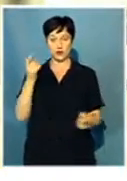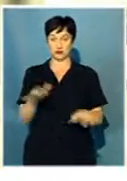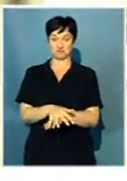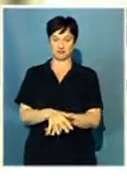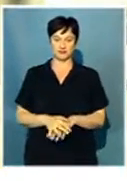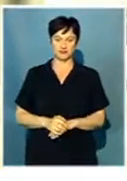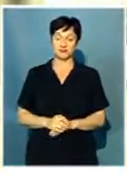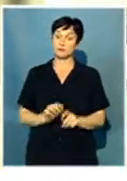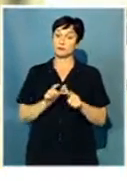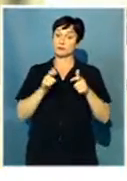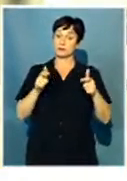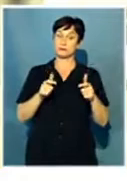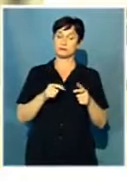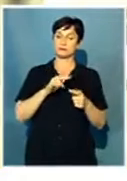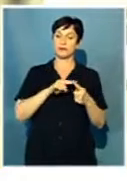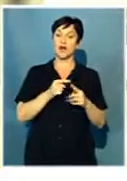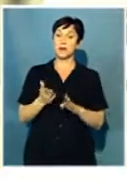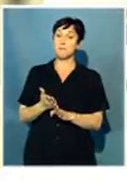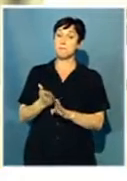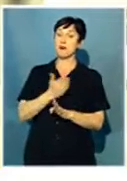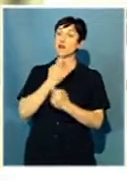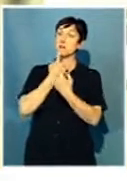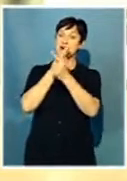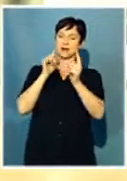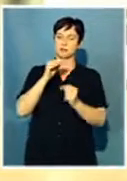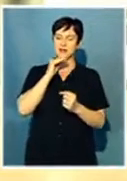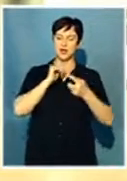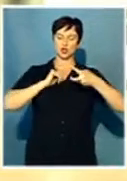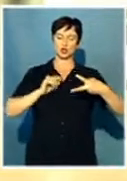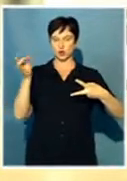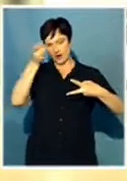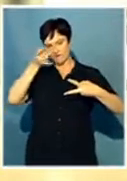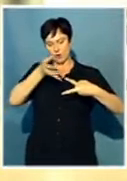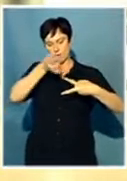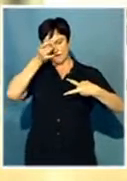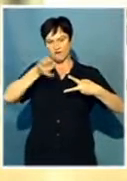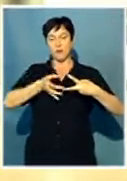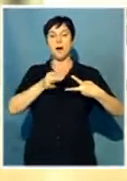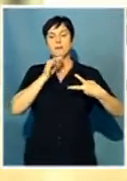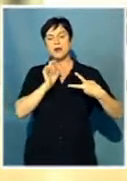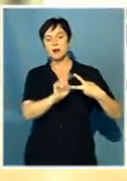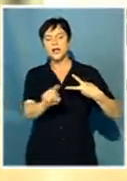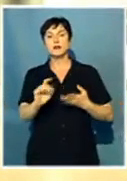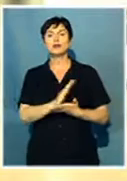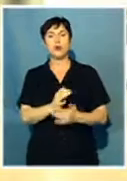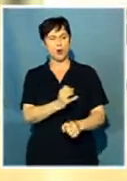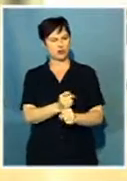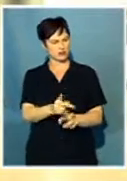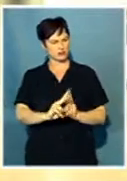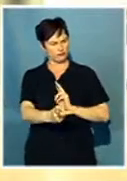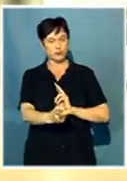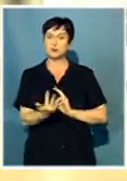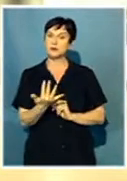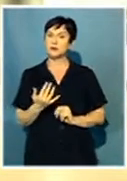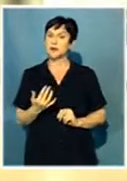SAB's two major shareholders offline before it became public. They've effectively been given a different deal to the rest of the shareholder base. They've been given a partial